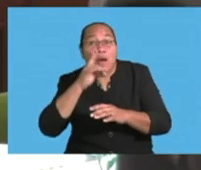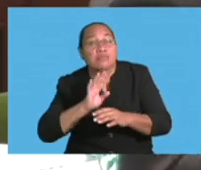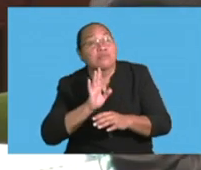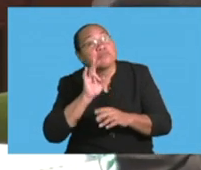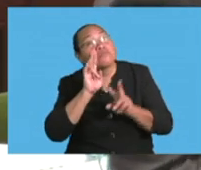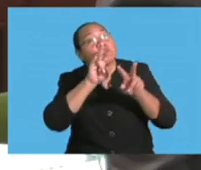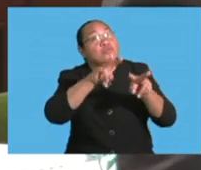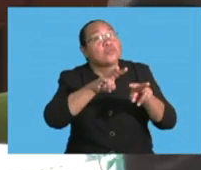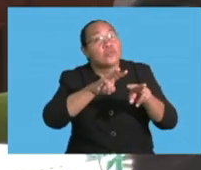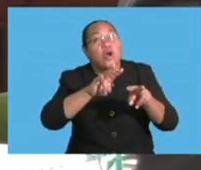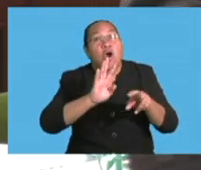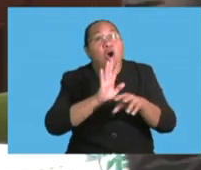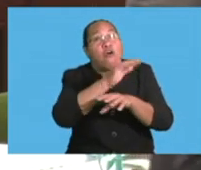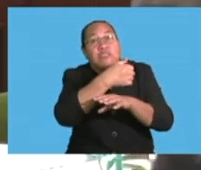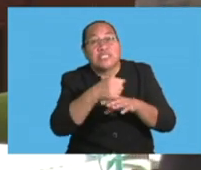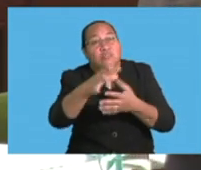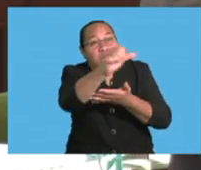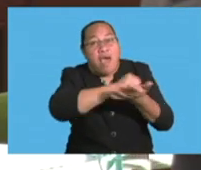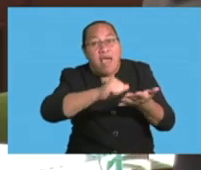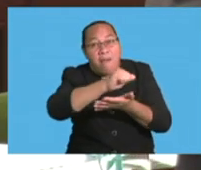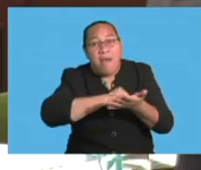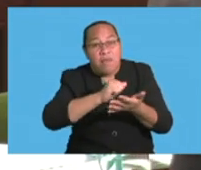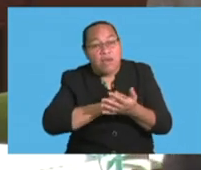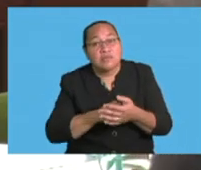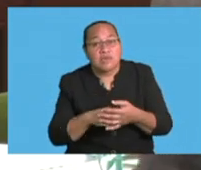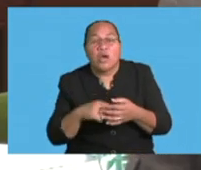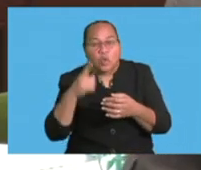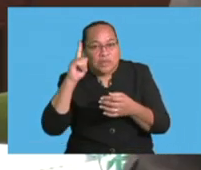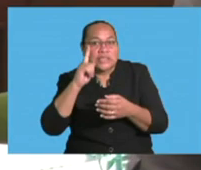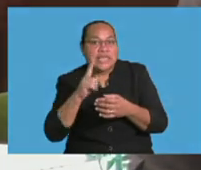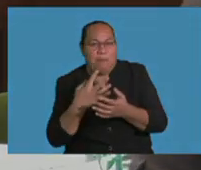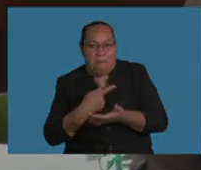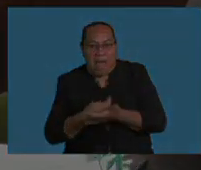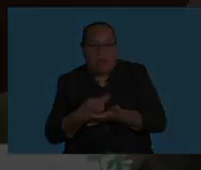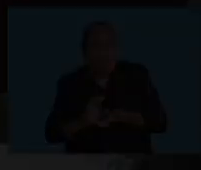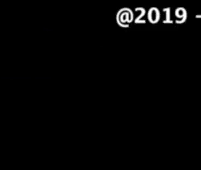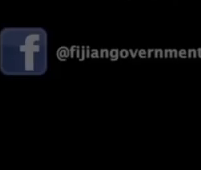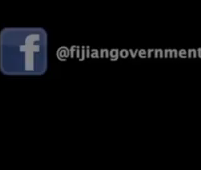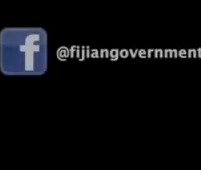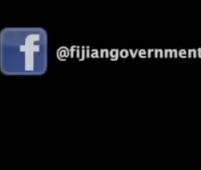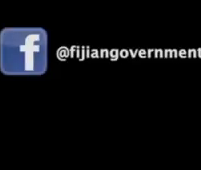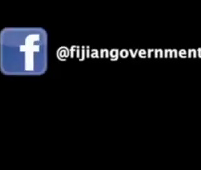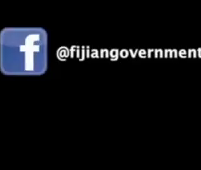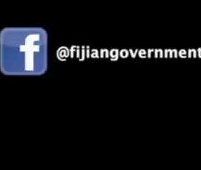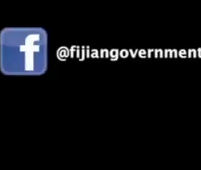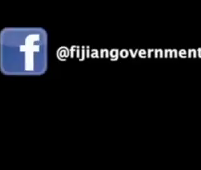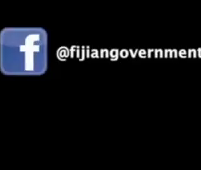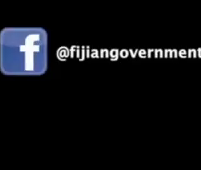actually suck out liquidity from our market, which is obviously a positive thing because they also tend to pay that. So, liquidity... ...